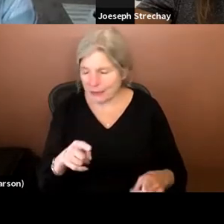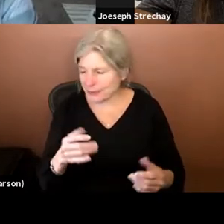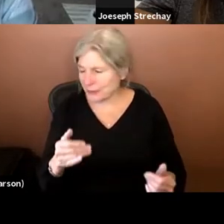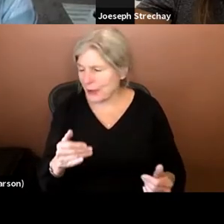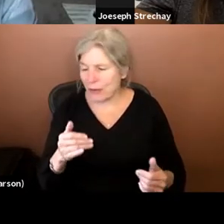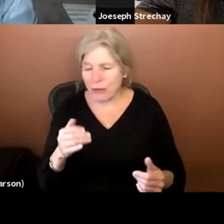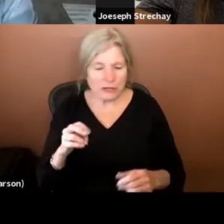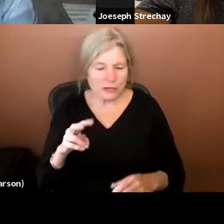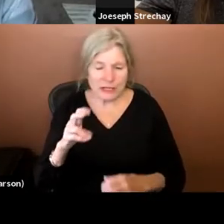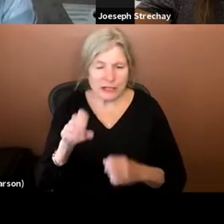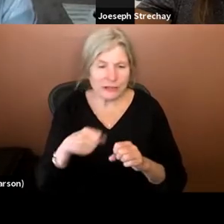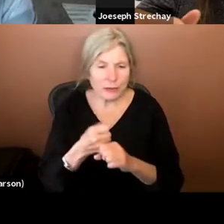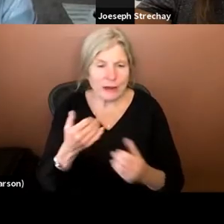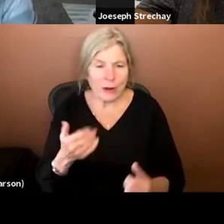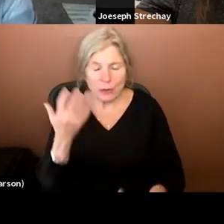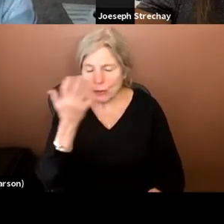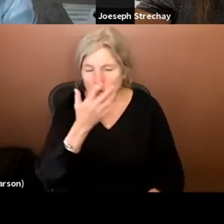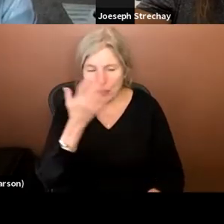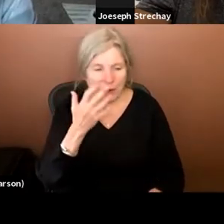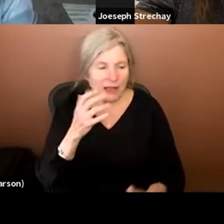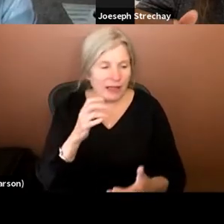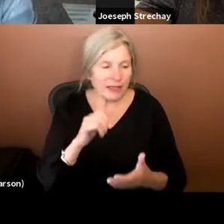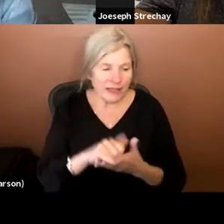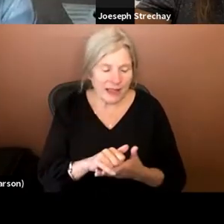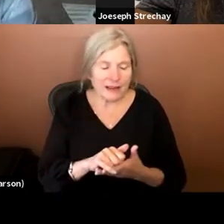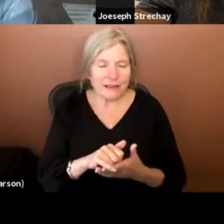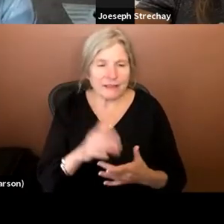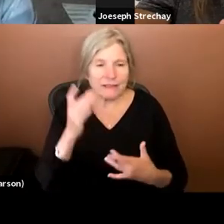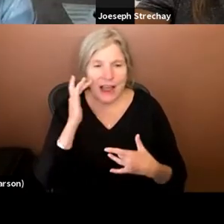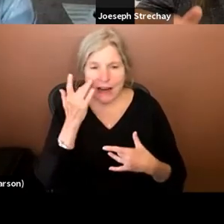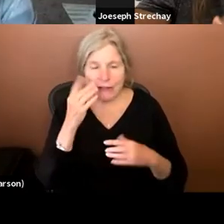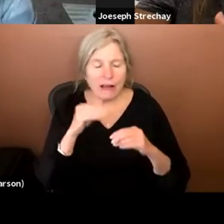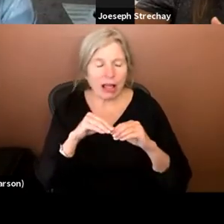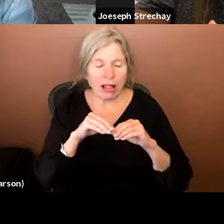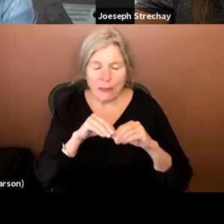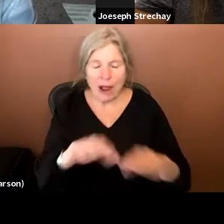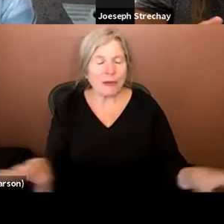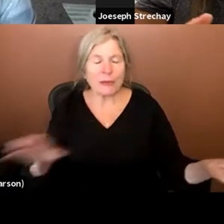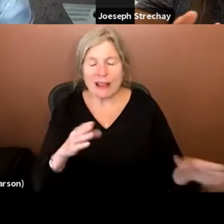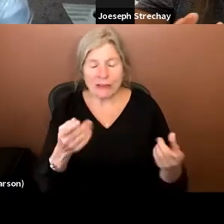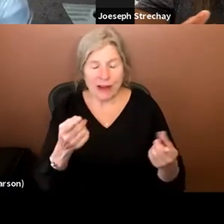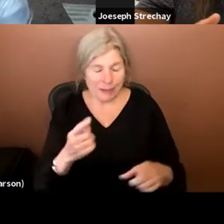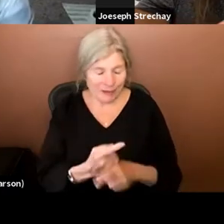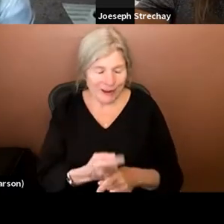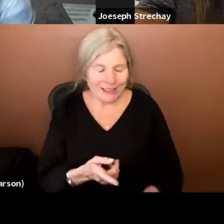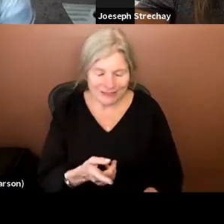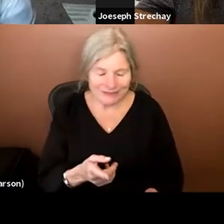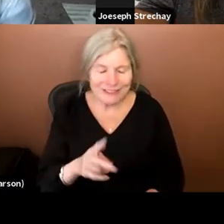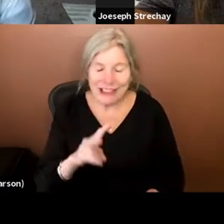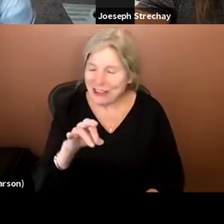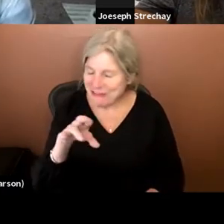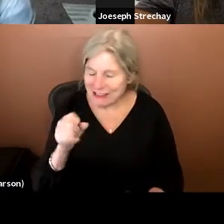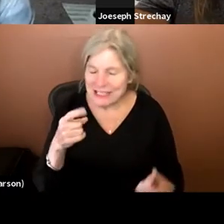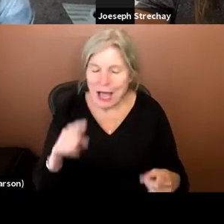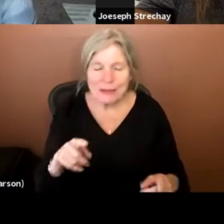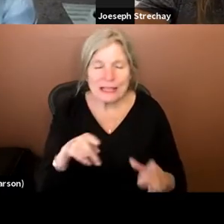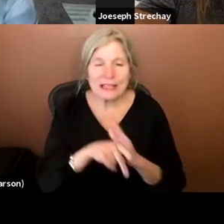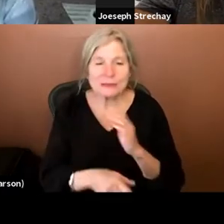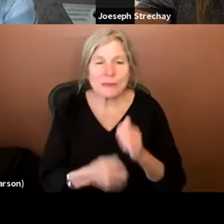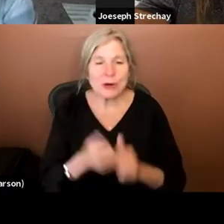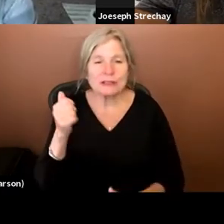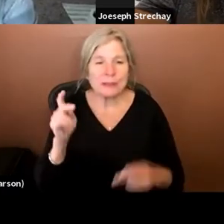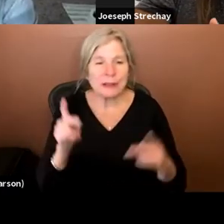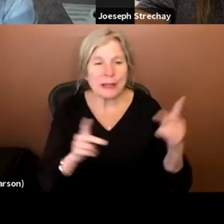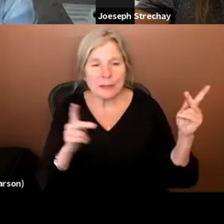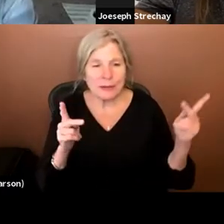And wow, viral apocalypse that, that, that could never happen. Right. Uh, so this virus happens and kills off the majority of